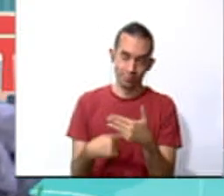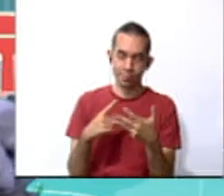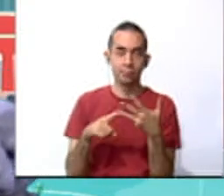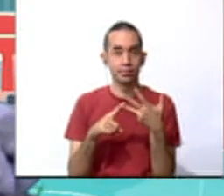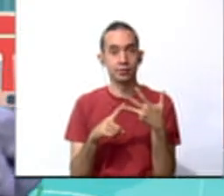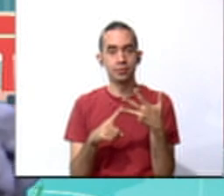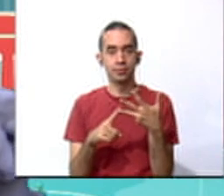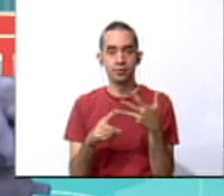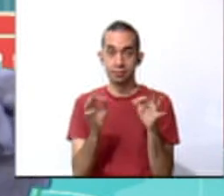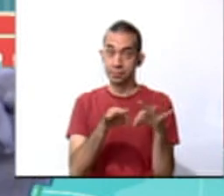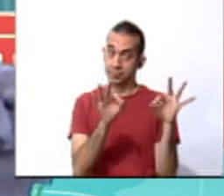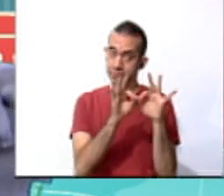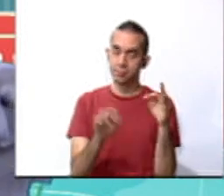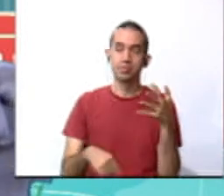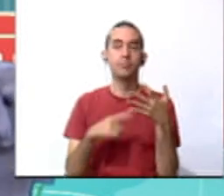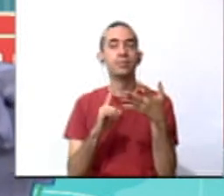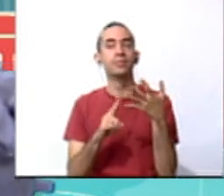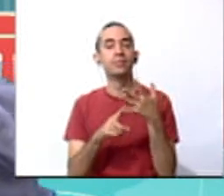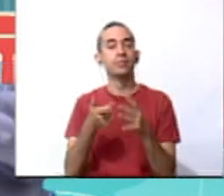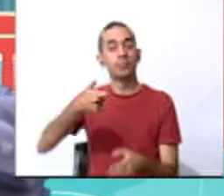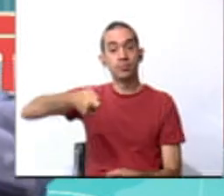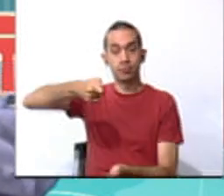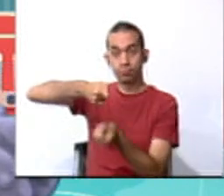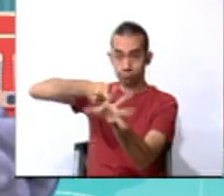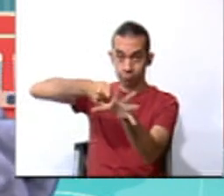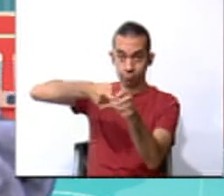very important, the flashlight,